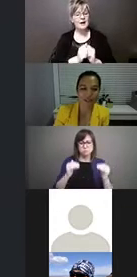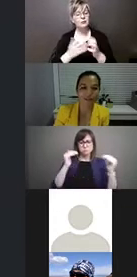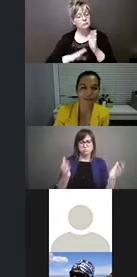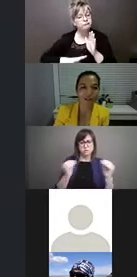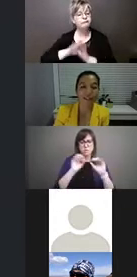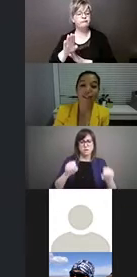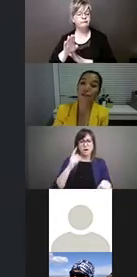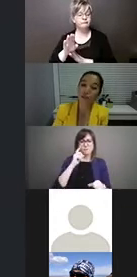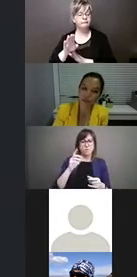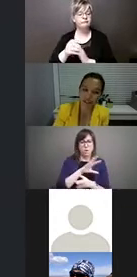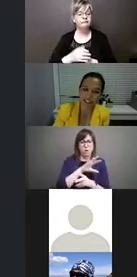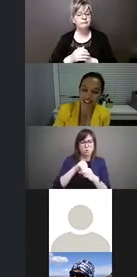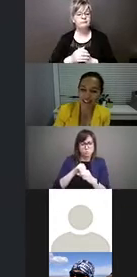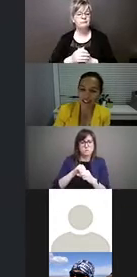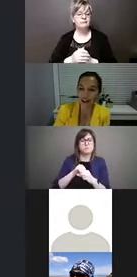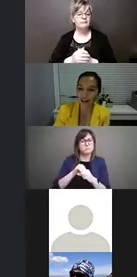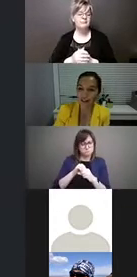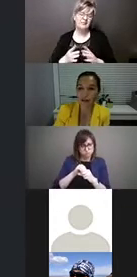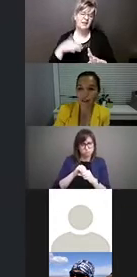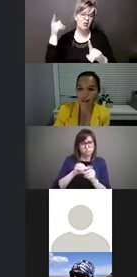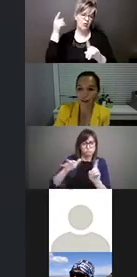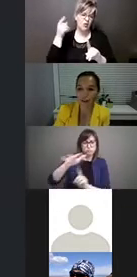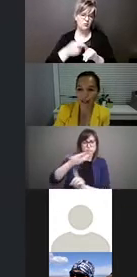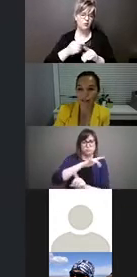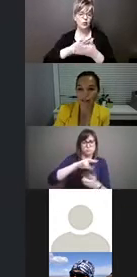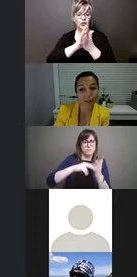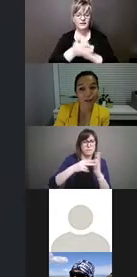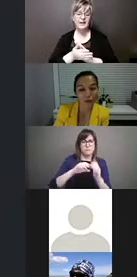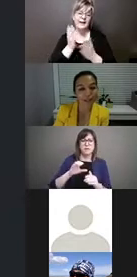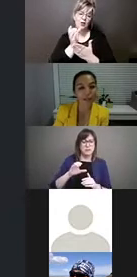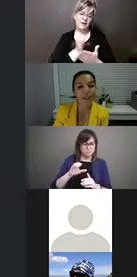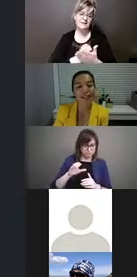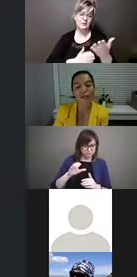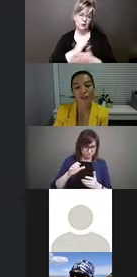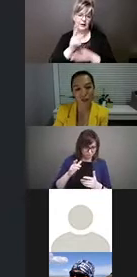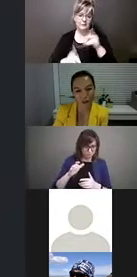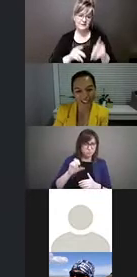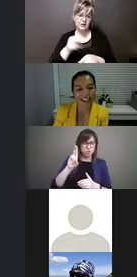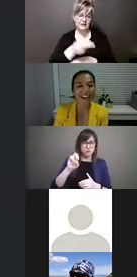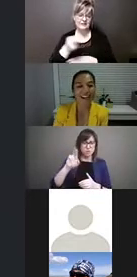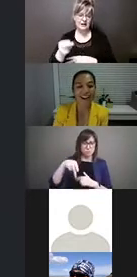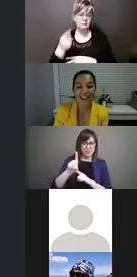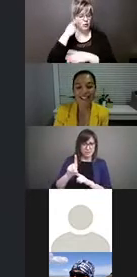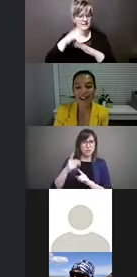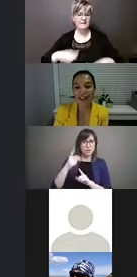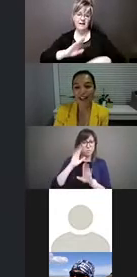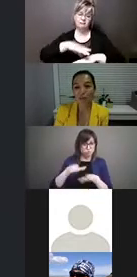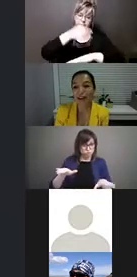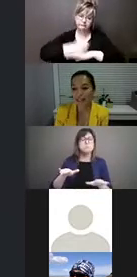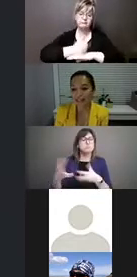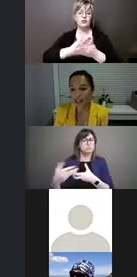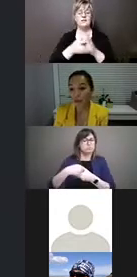environments for the full implementation of the Convention on Rights of Persons with Disabilities for children. And